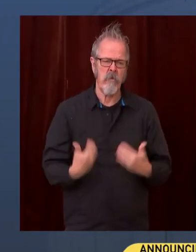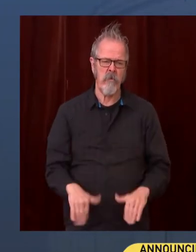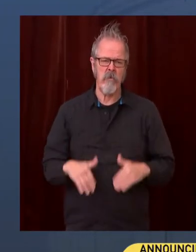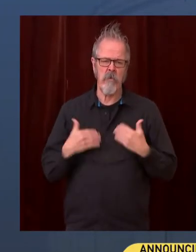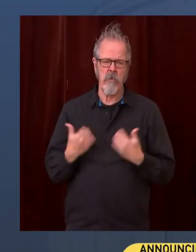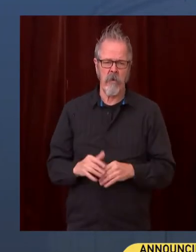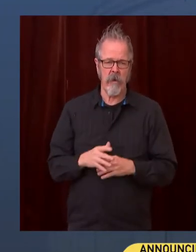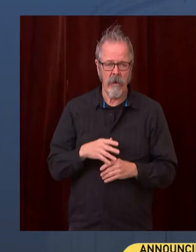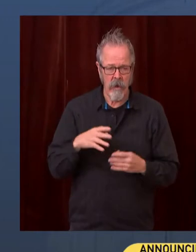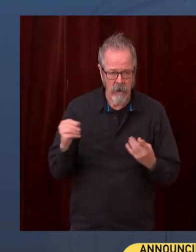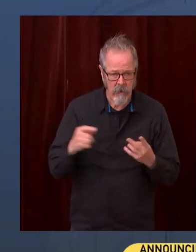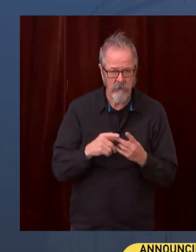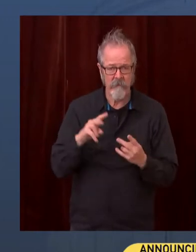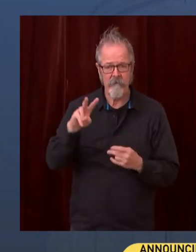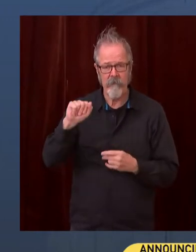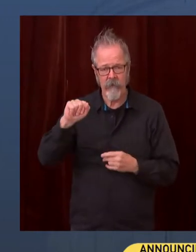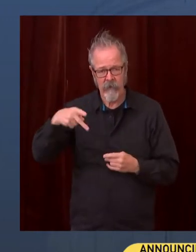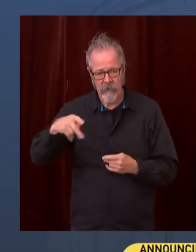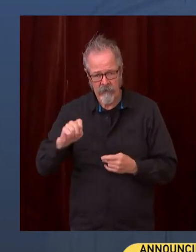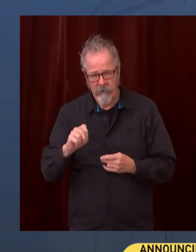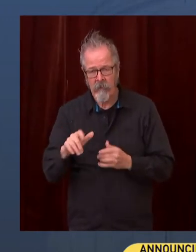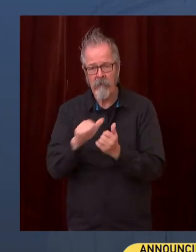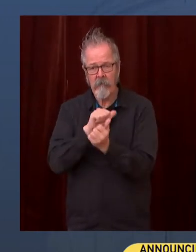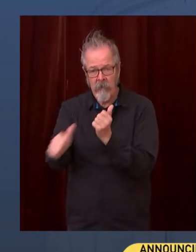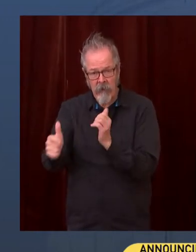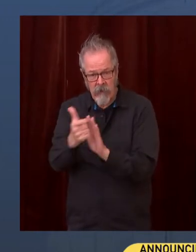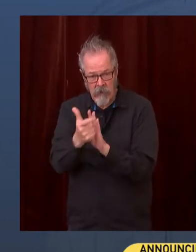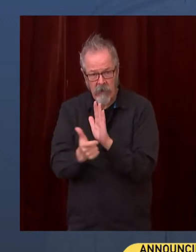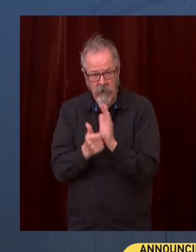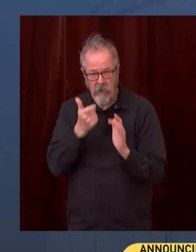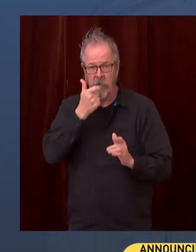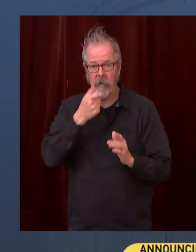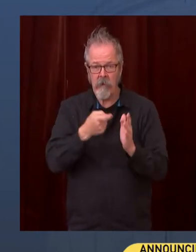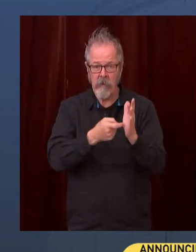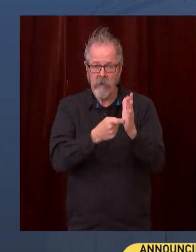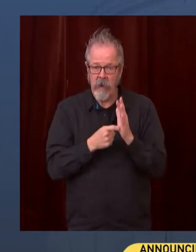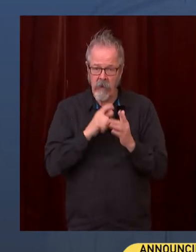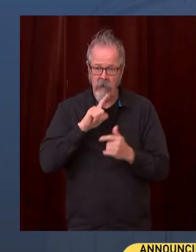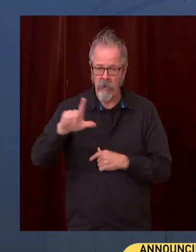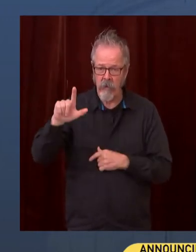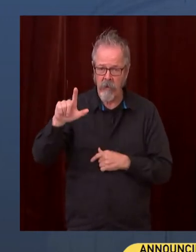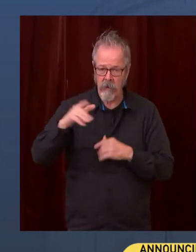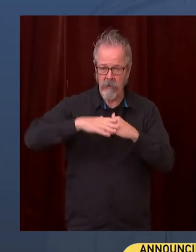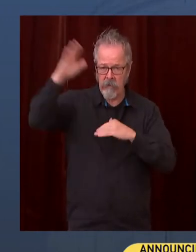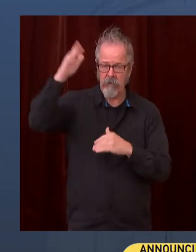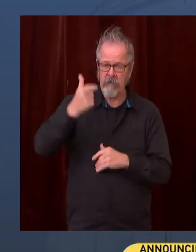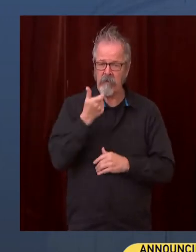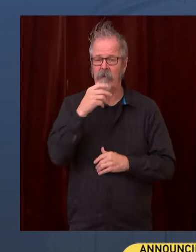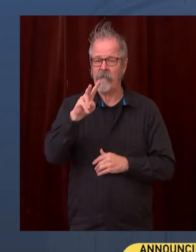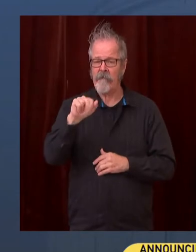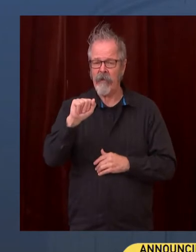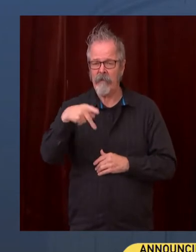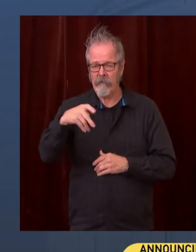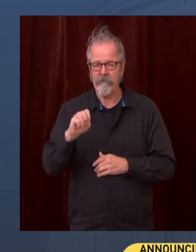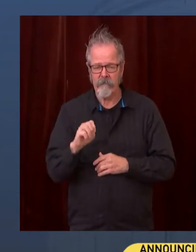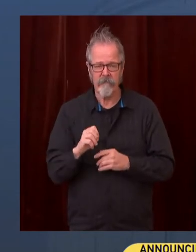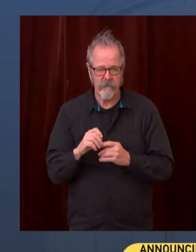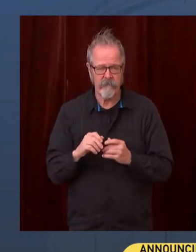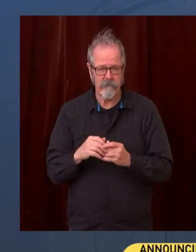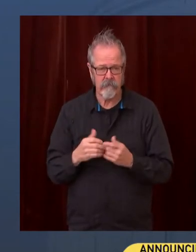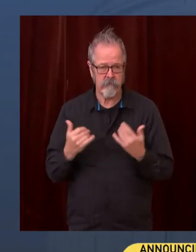health care system. So I'm really going to miss you, John. But you're still in service. So we'll see you tomorrow morning, first thing.